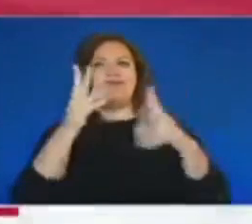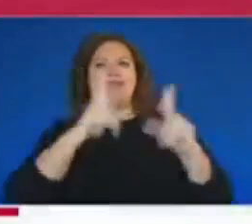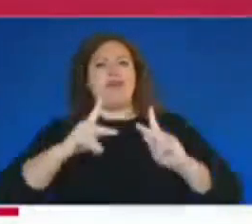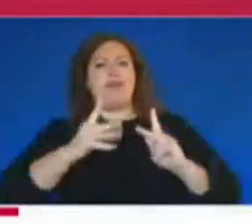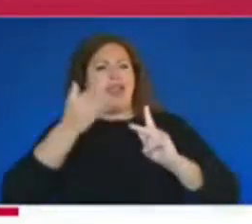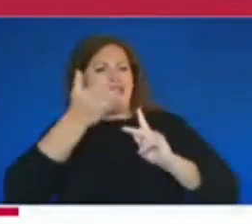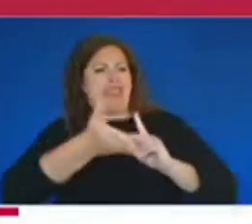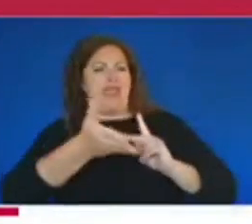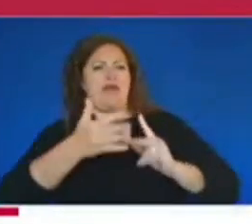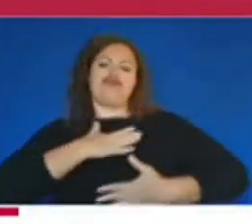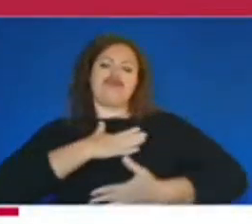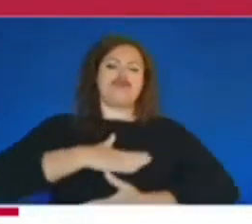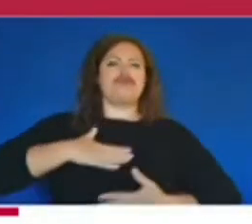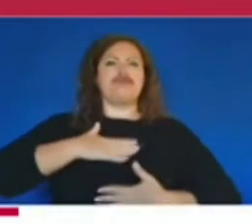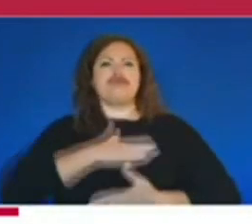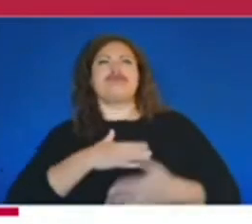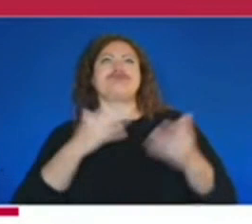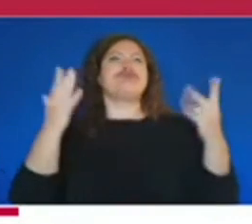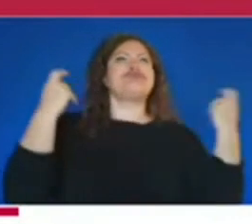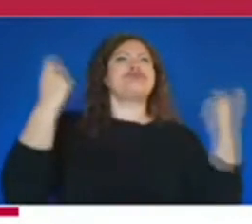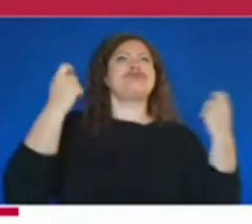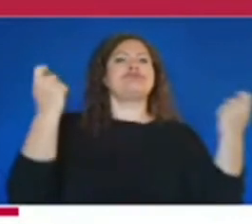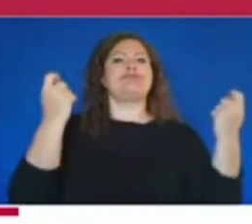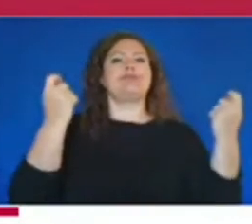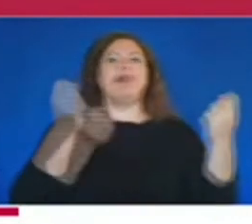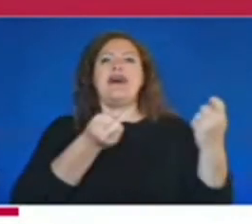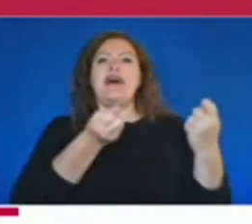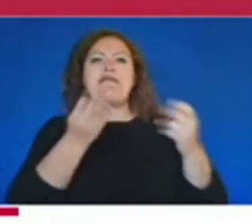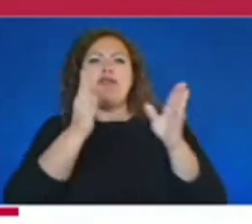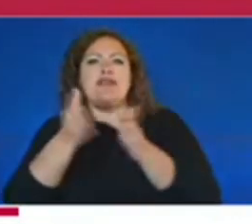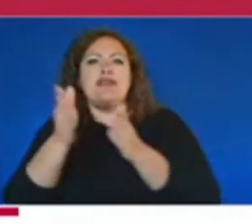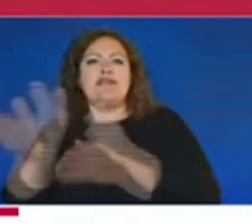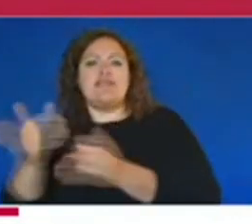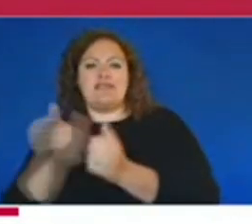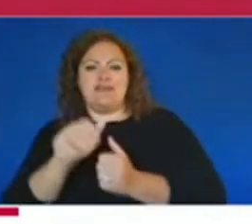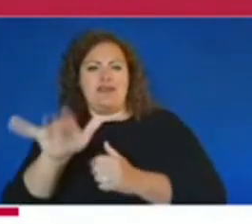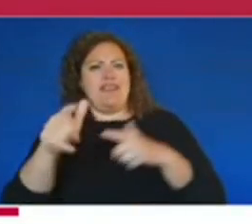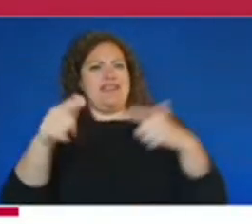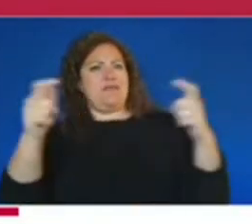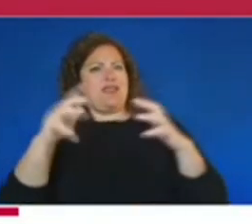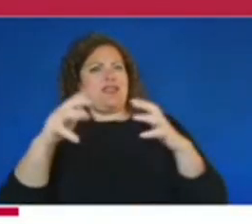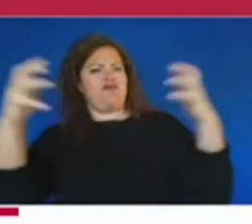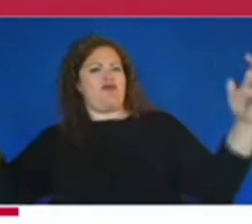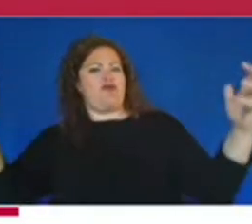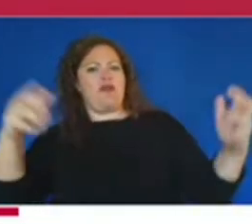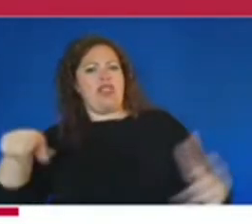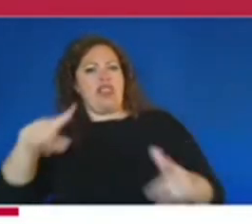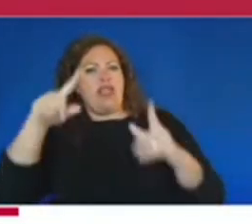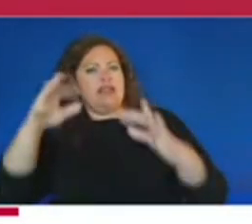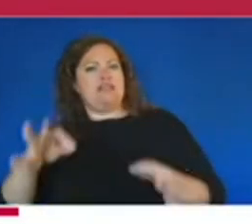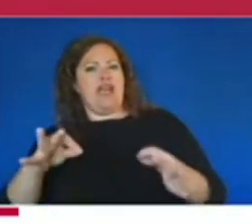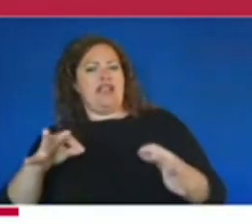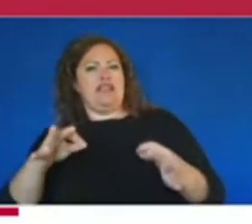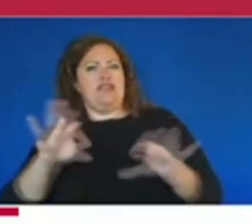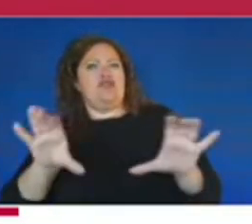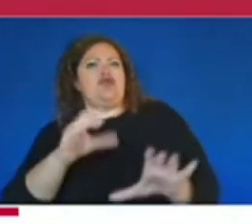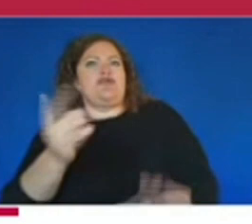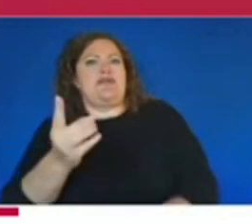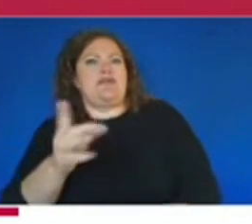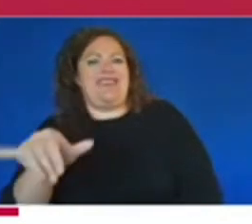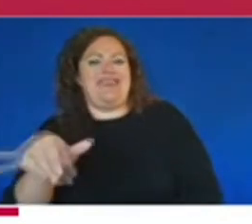you know, several, just a few individuals in this tremendous crowd decided to act in just such a way that's difficult to understand.